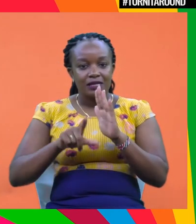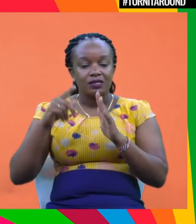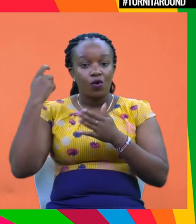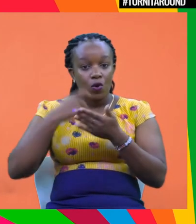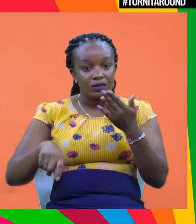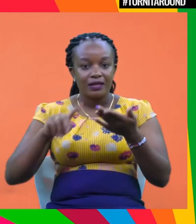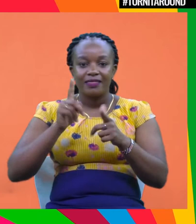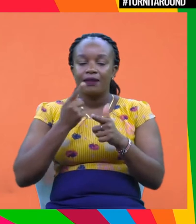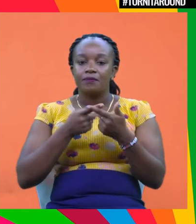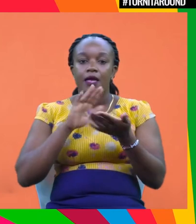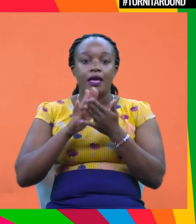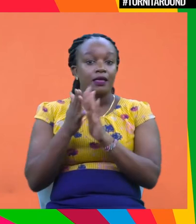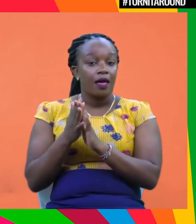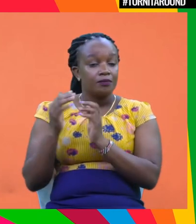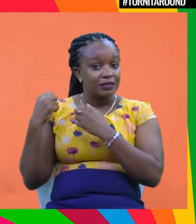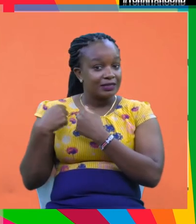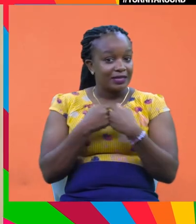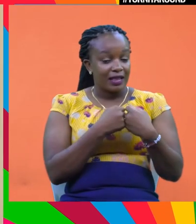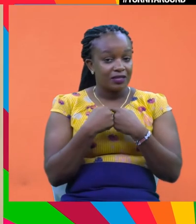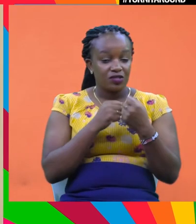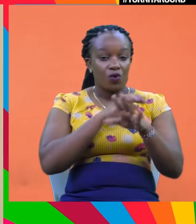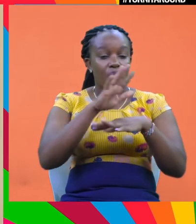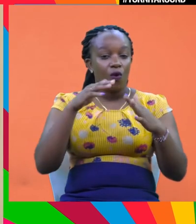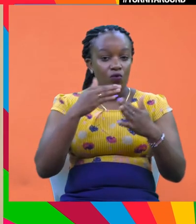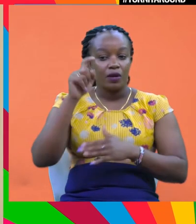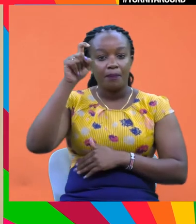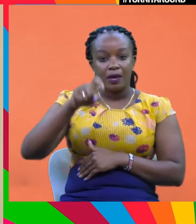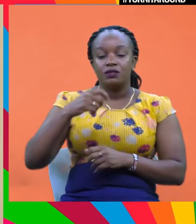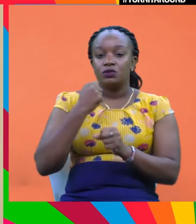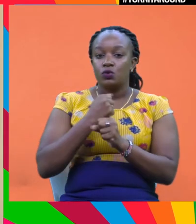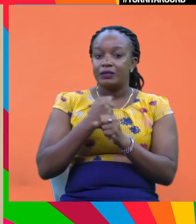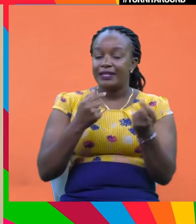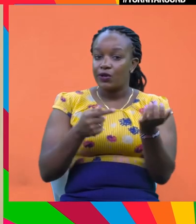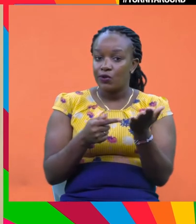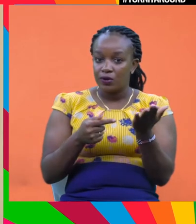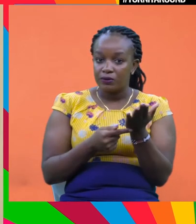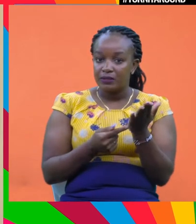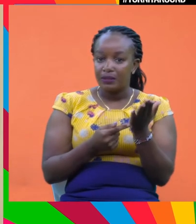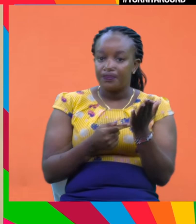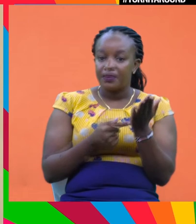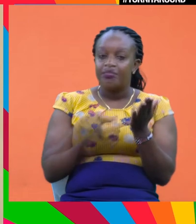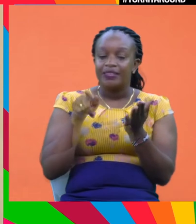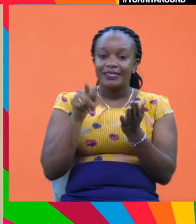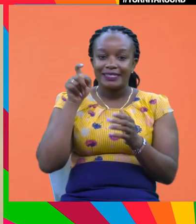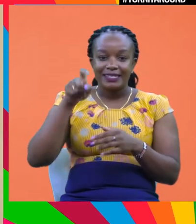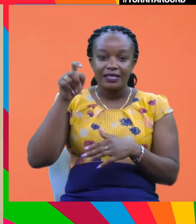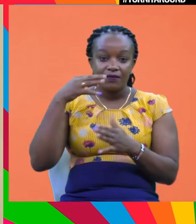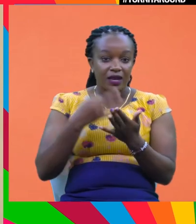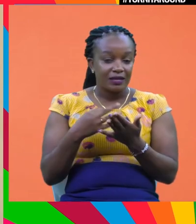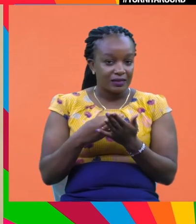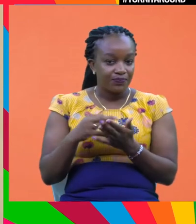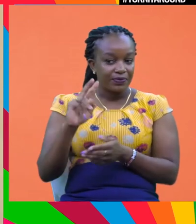if everybody went electric. And so one is definitely reduce carbon emissions technology used for that. And that needs financing.